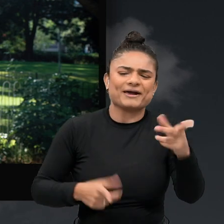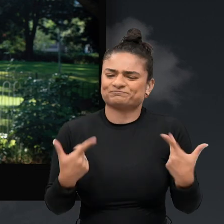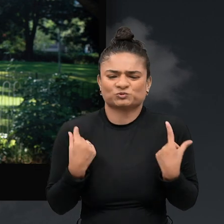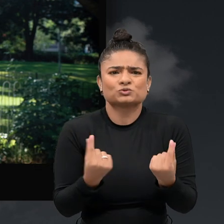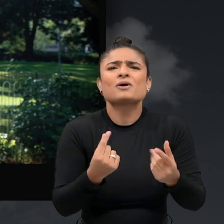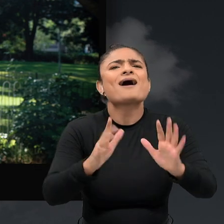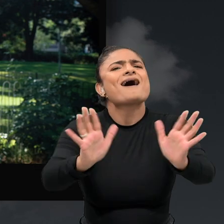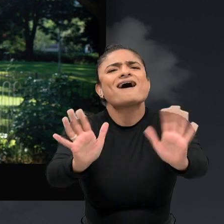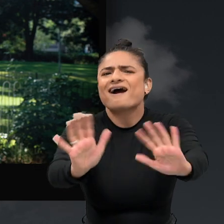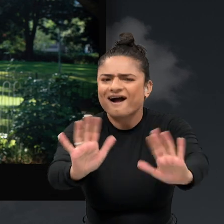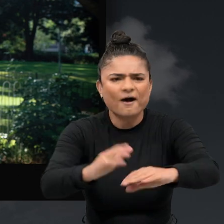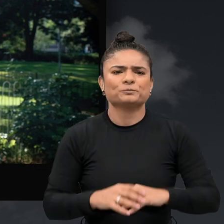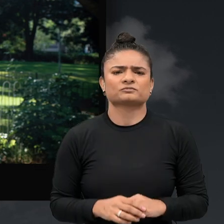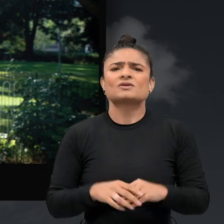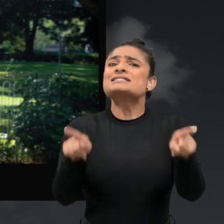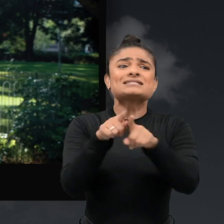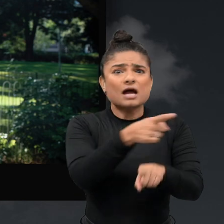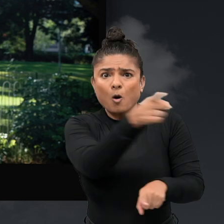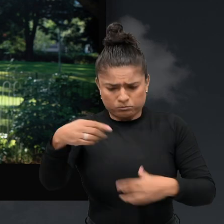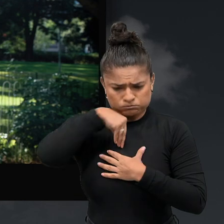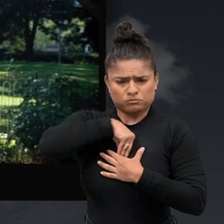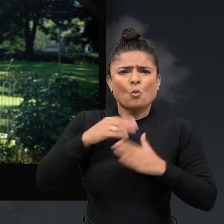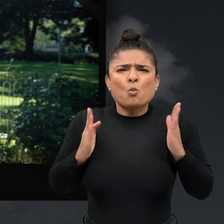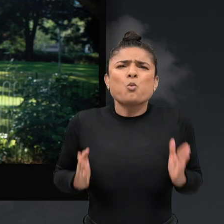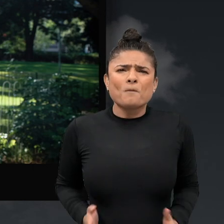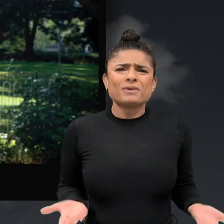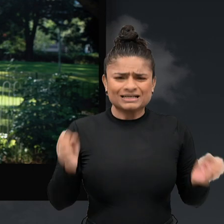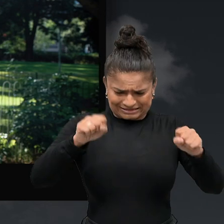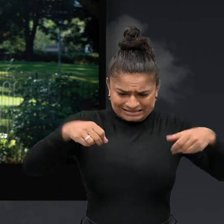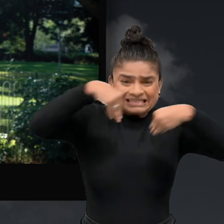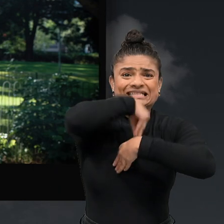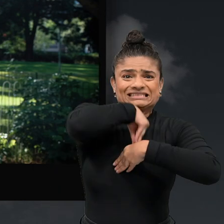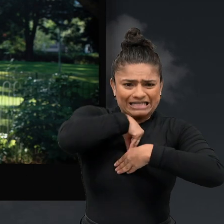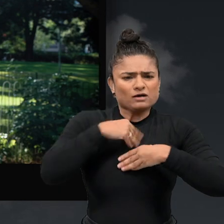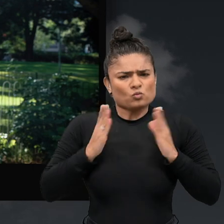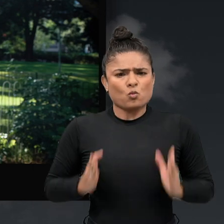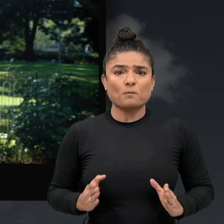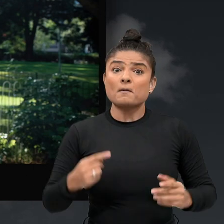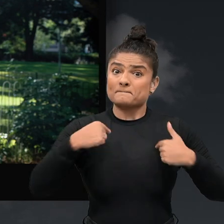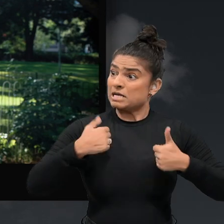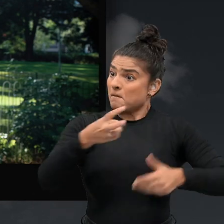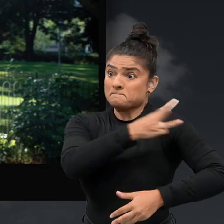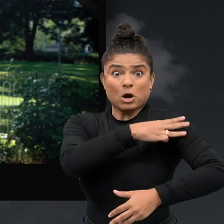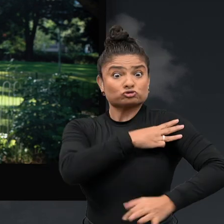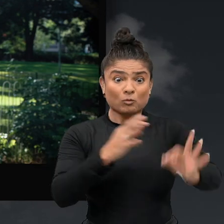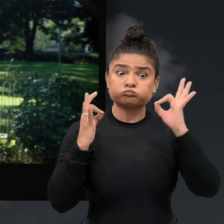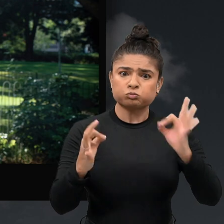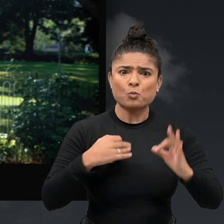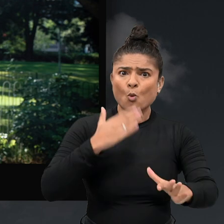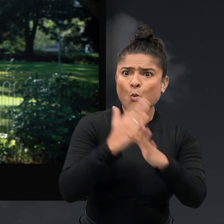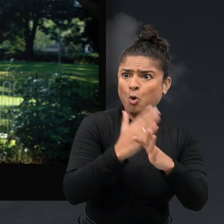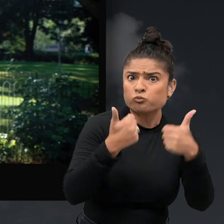because of their disability but it's not that. Everybody we are still the same human beings inside. So if I'm a good